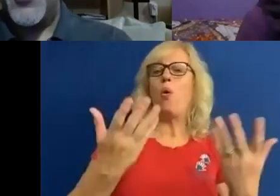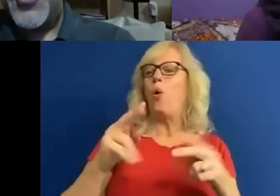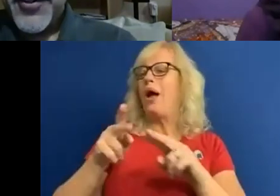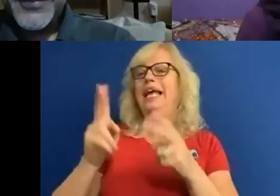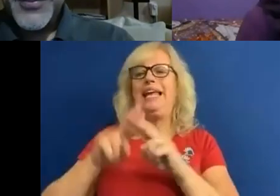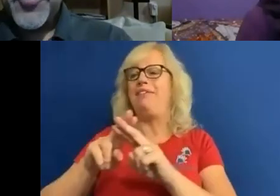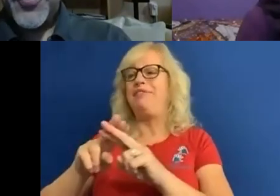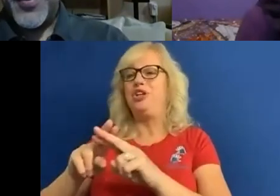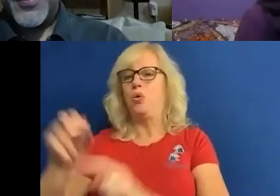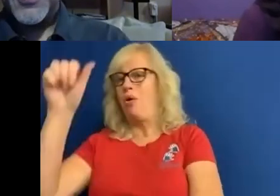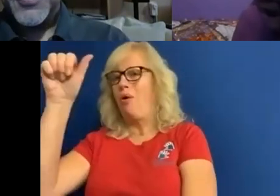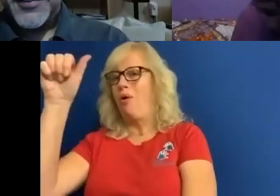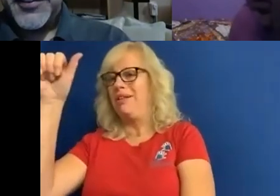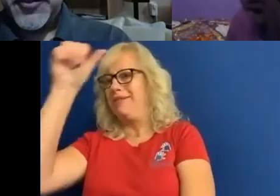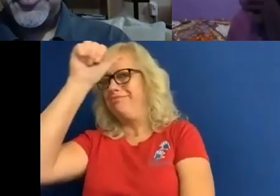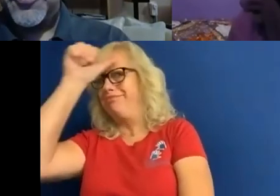Who would like to come on that.